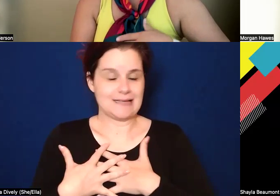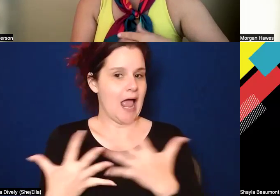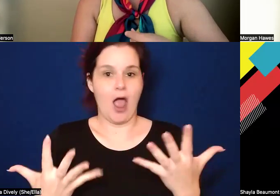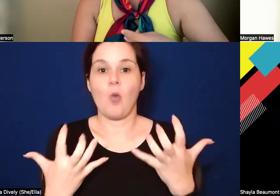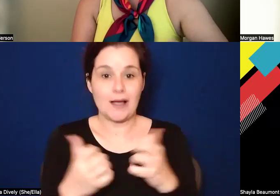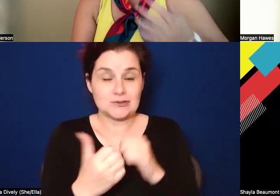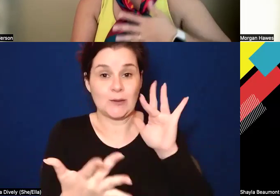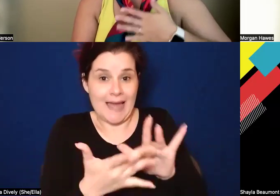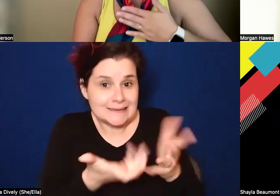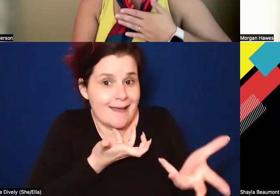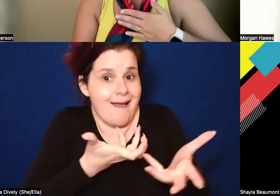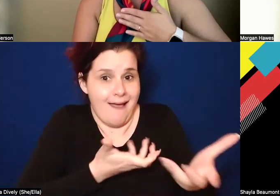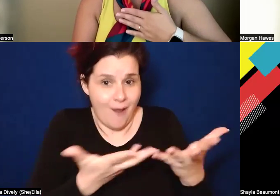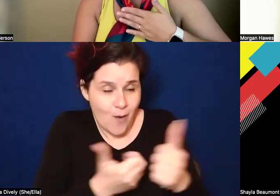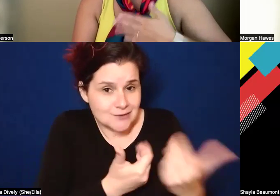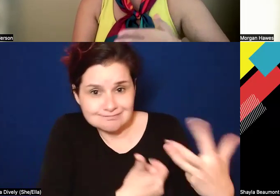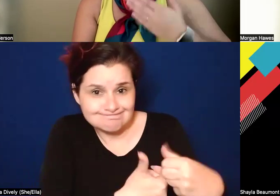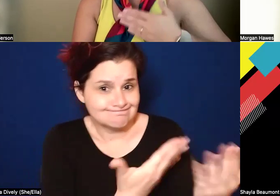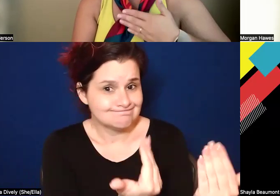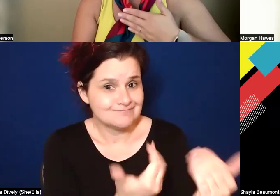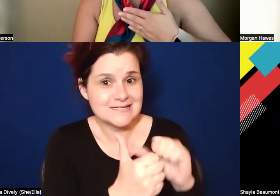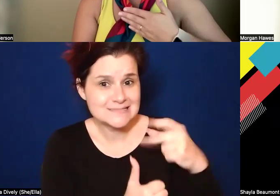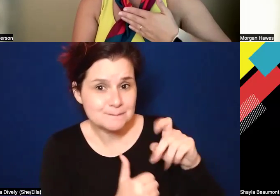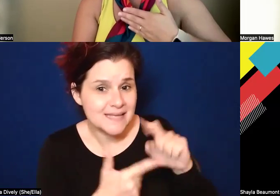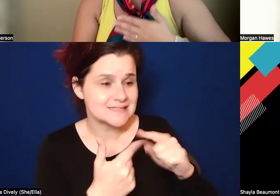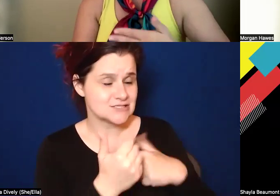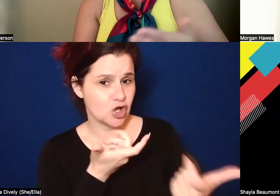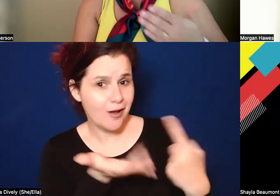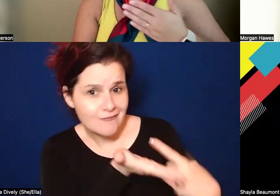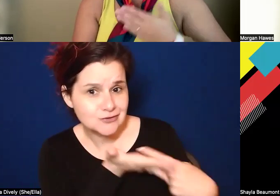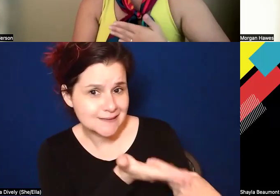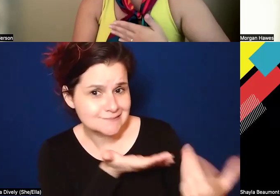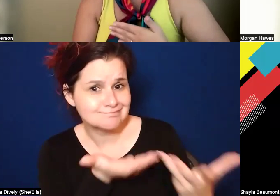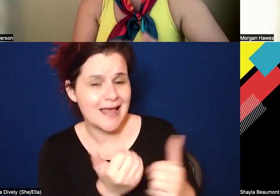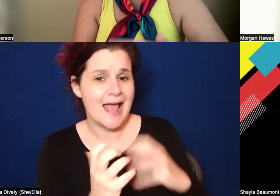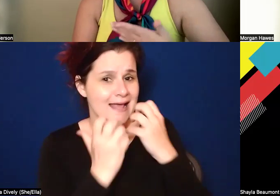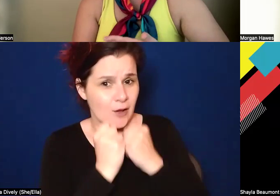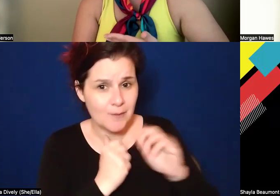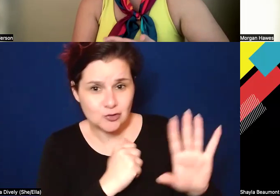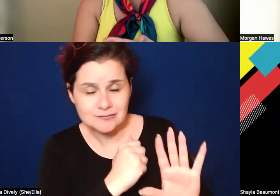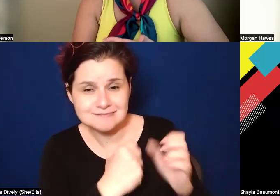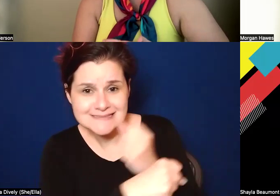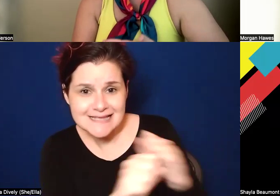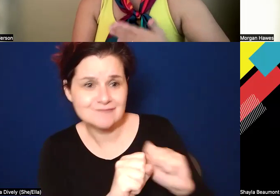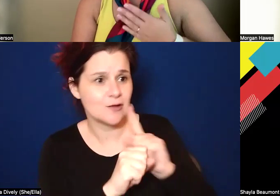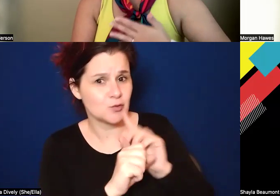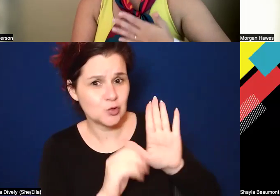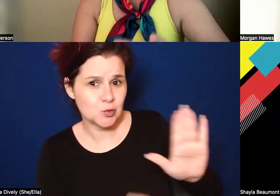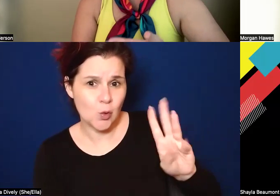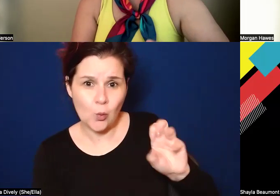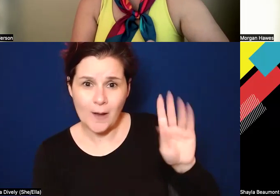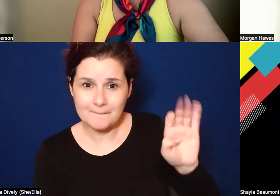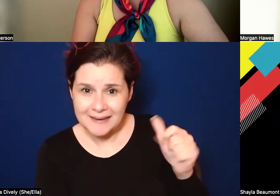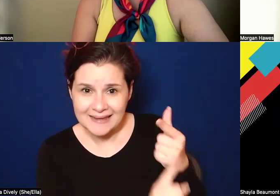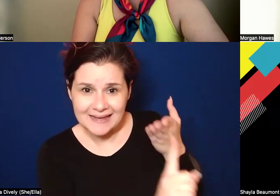connect with you. I want to invite you into this space, into this conversation. I care about your safety. I care about your wellbeing, but